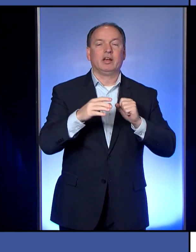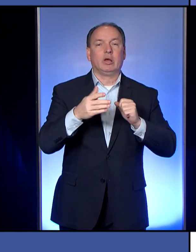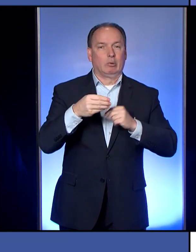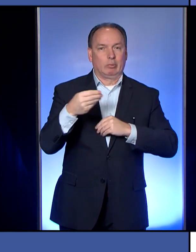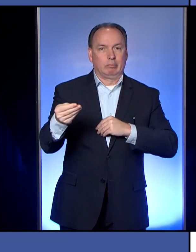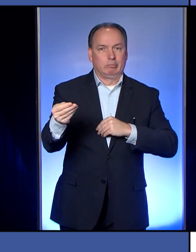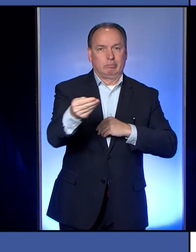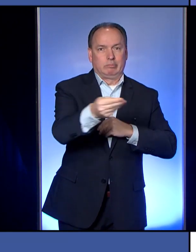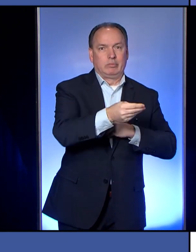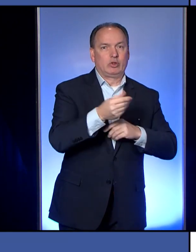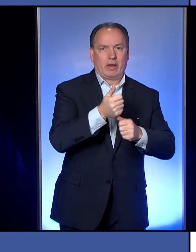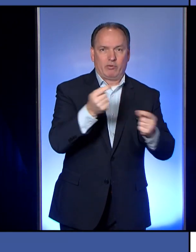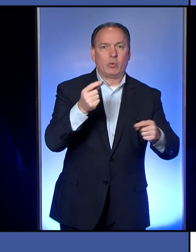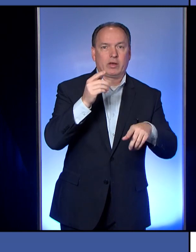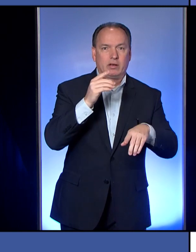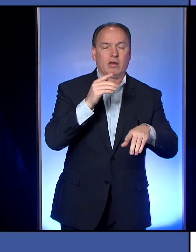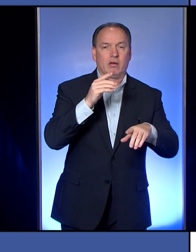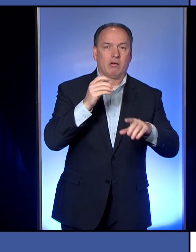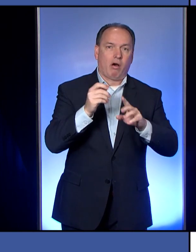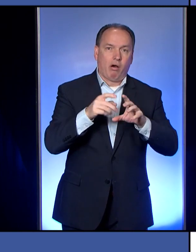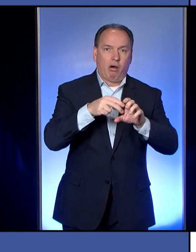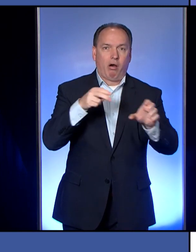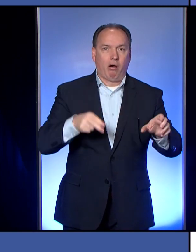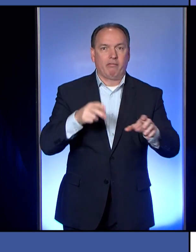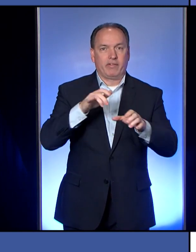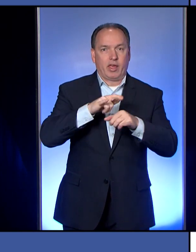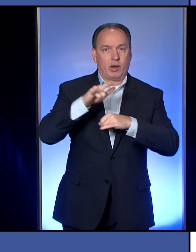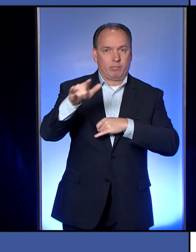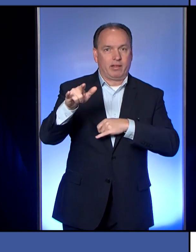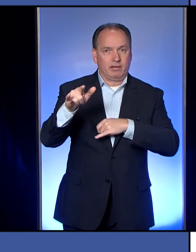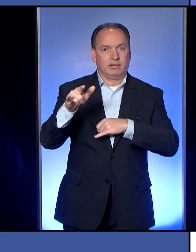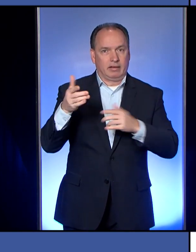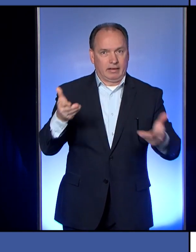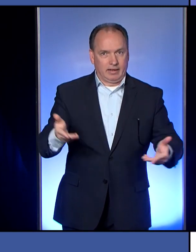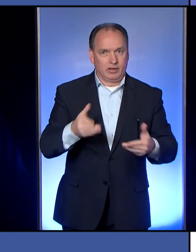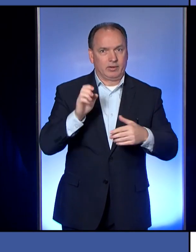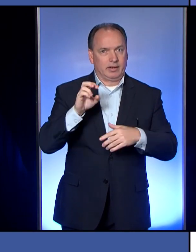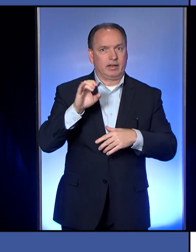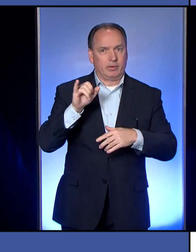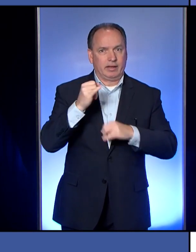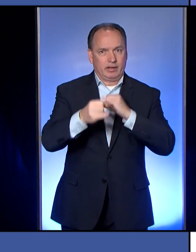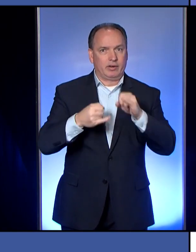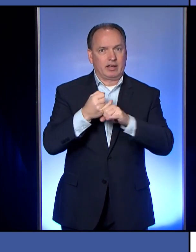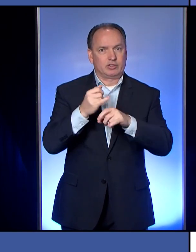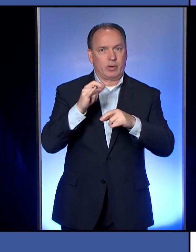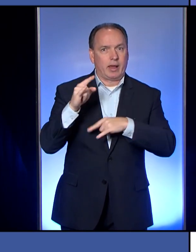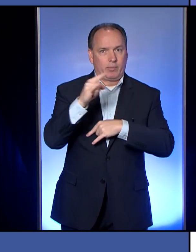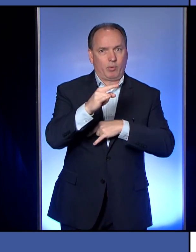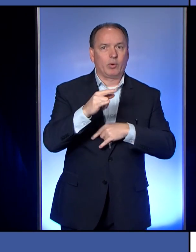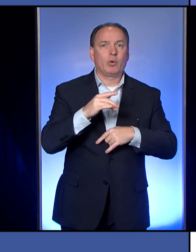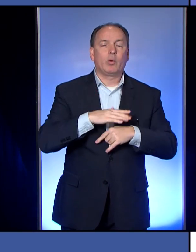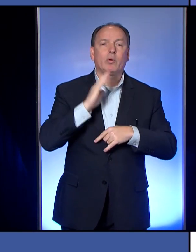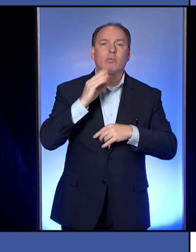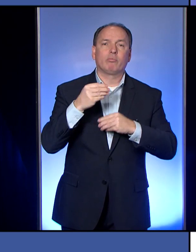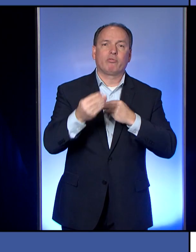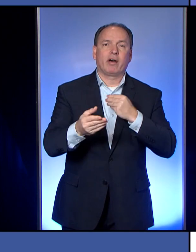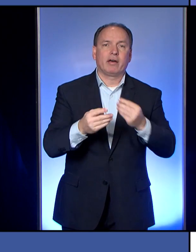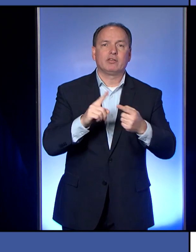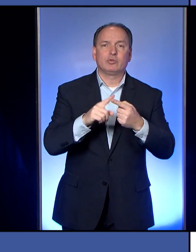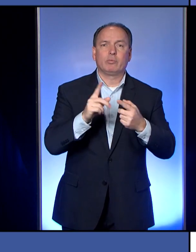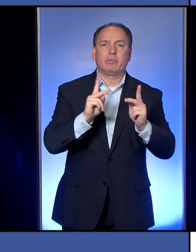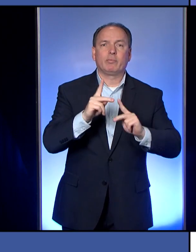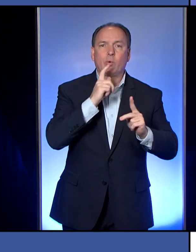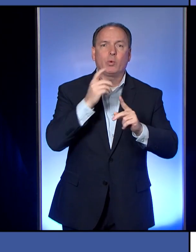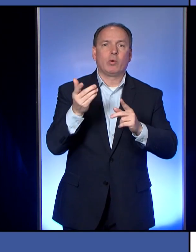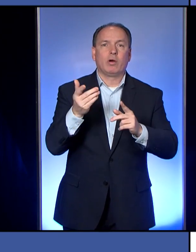off an airplane that's disembarking here at Erie International Airport. We're also going to get these into the hands of people coming